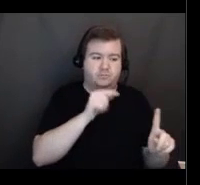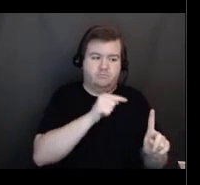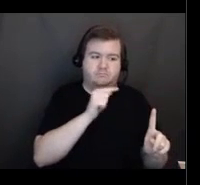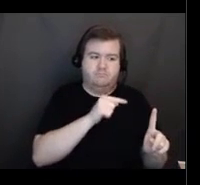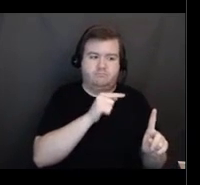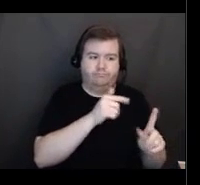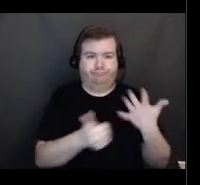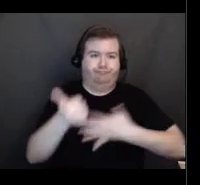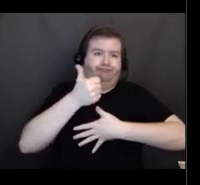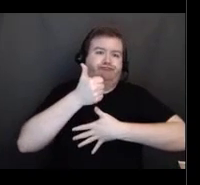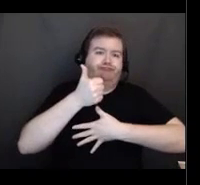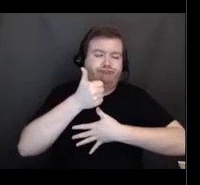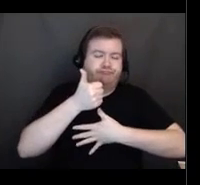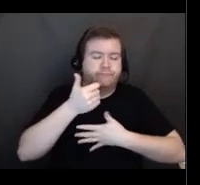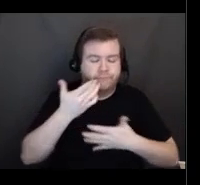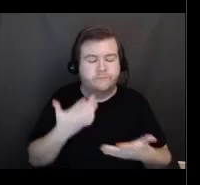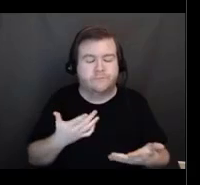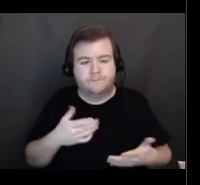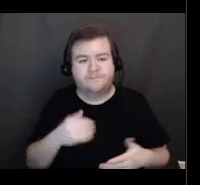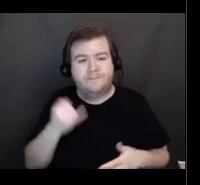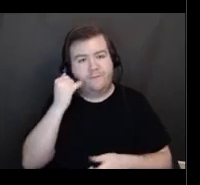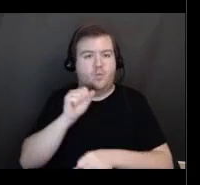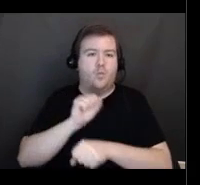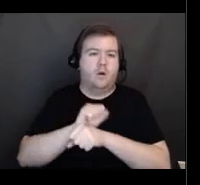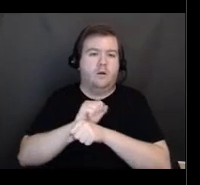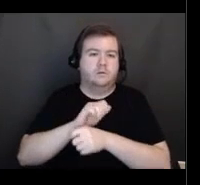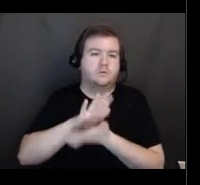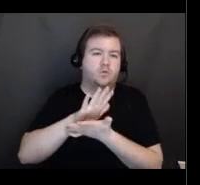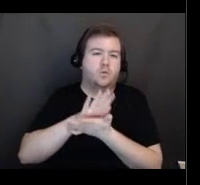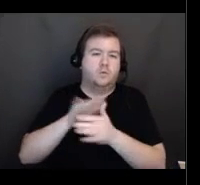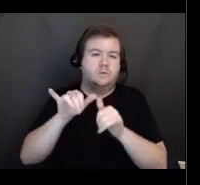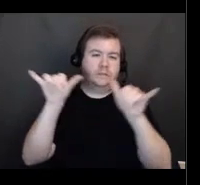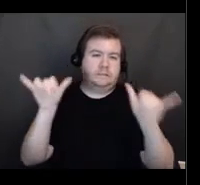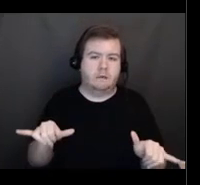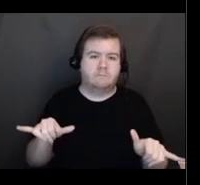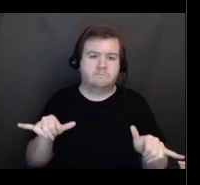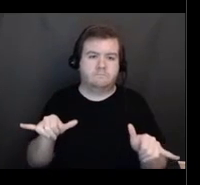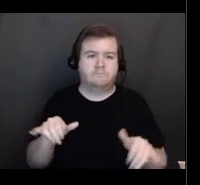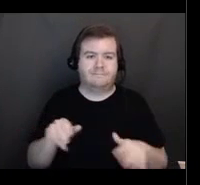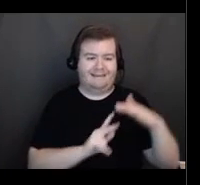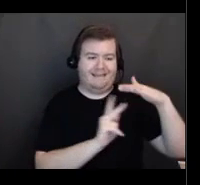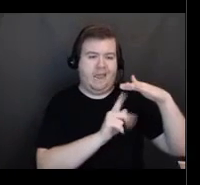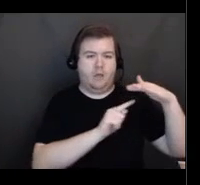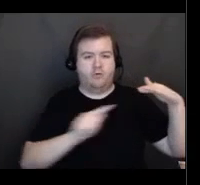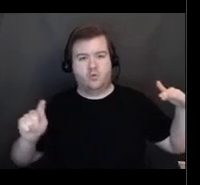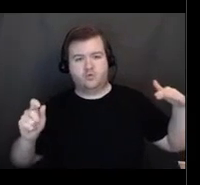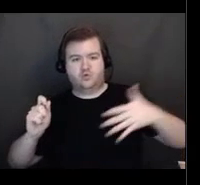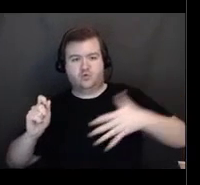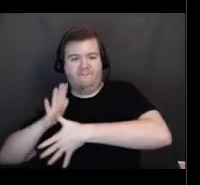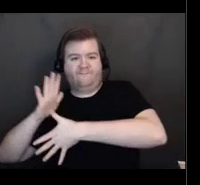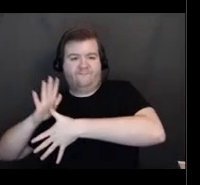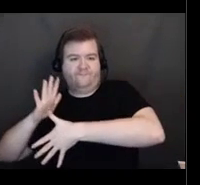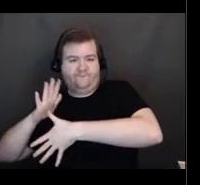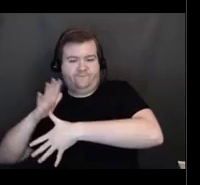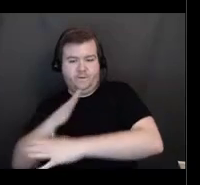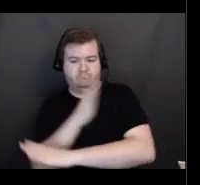school personnel, those who are working in the school systems K through 12. So we are currently